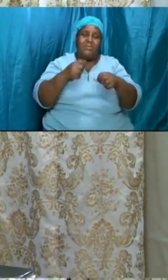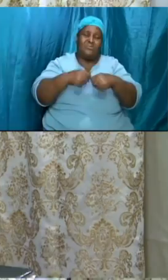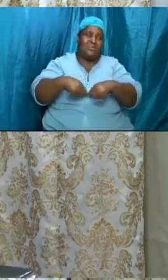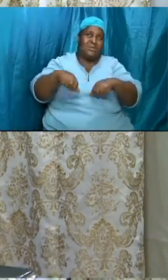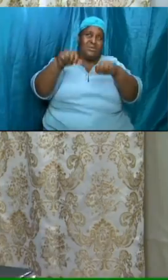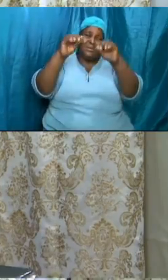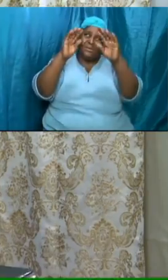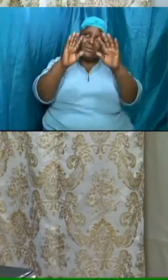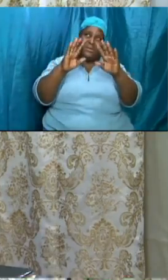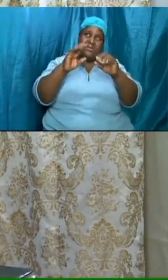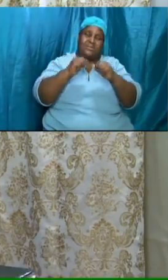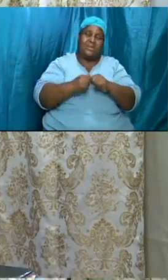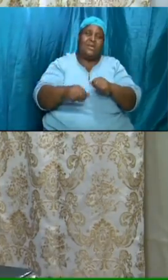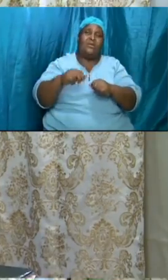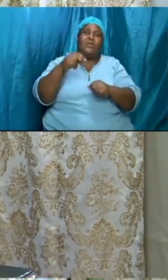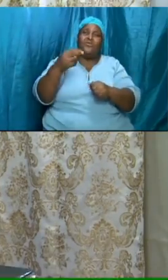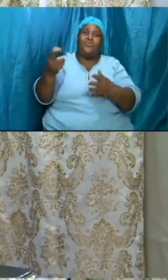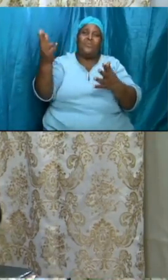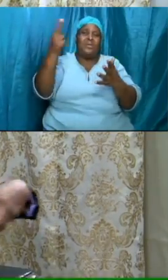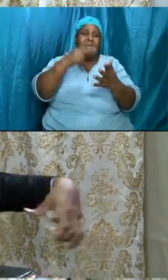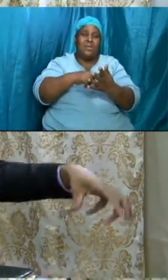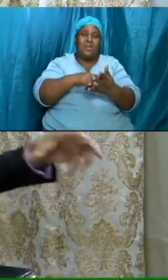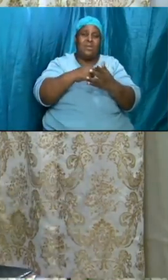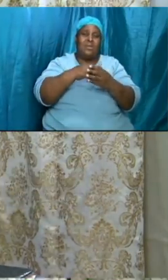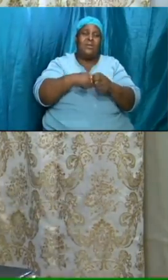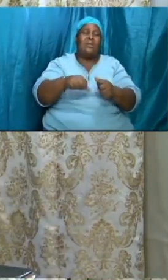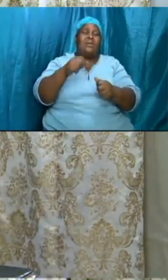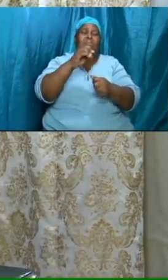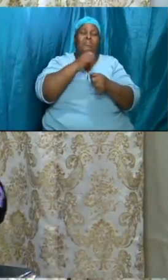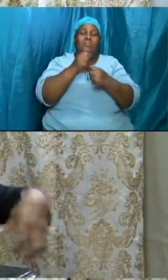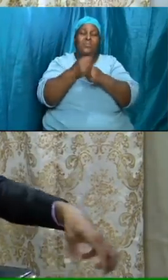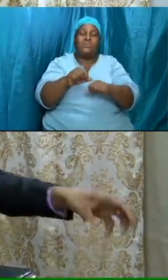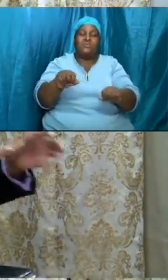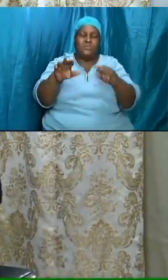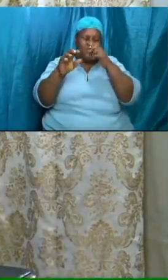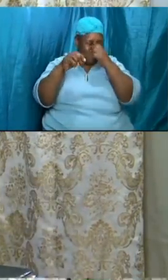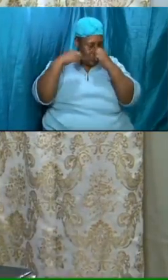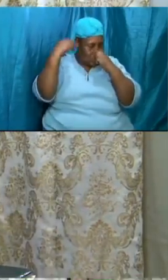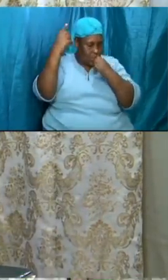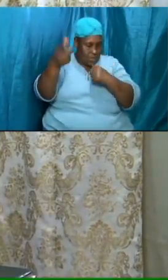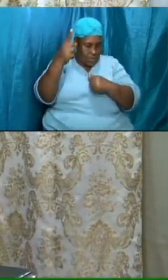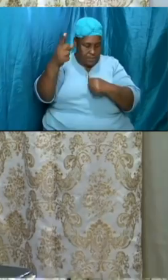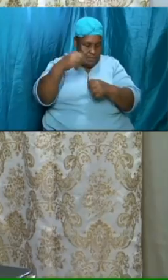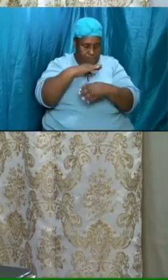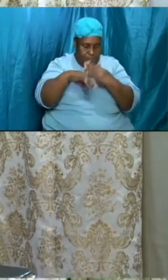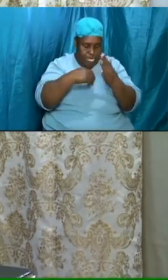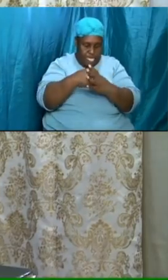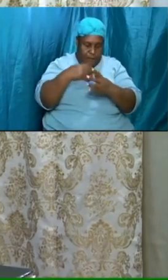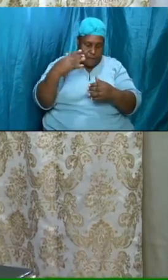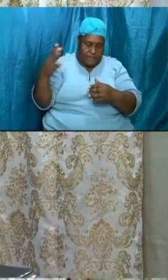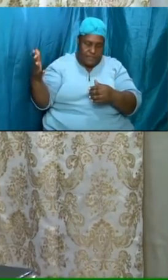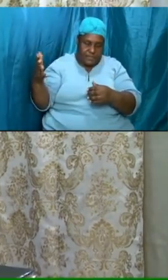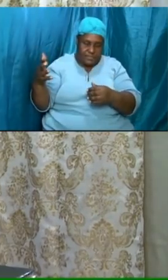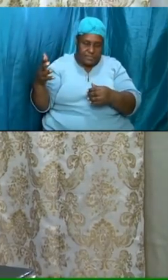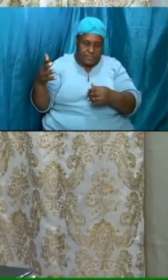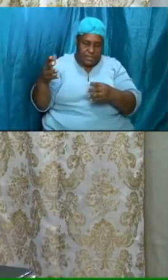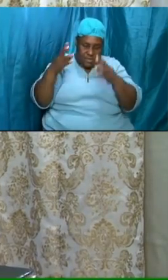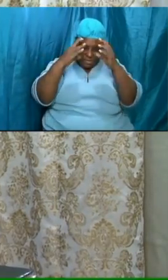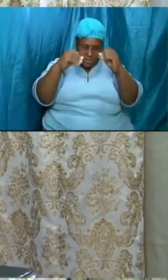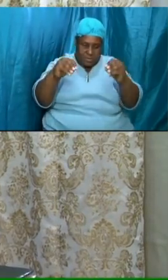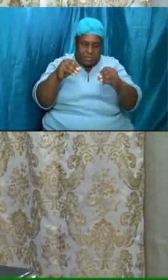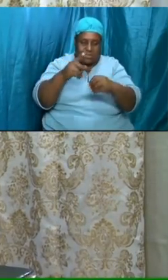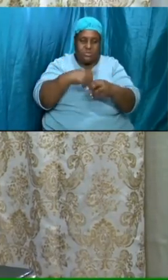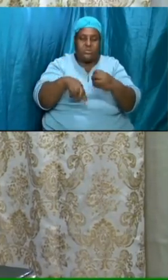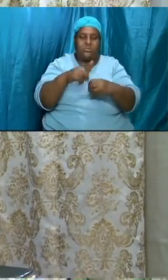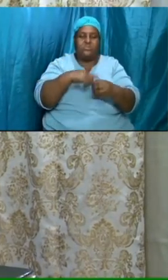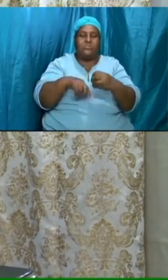to him because that is what all of this and all that we are teaching about that's what it's all about god bless